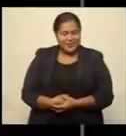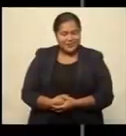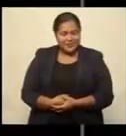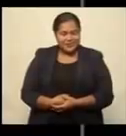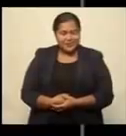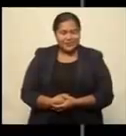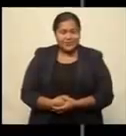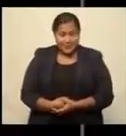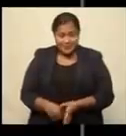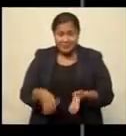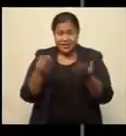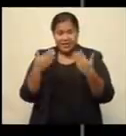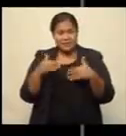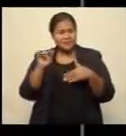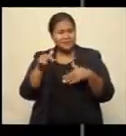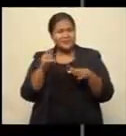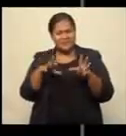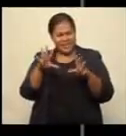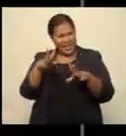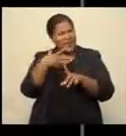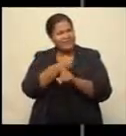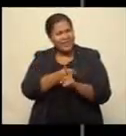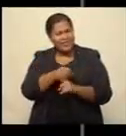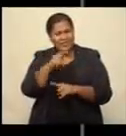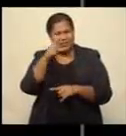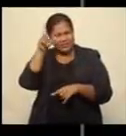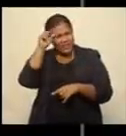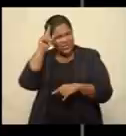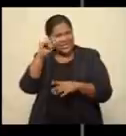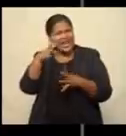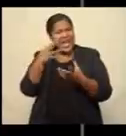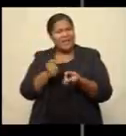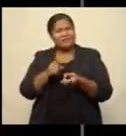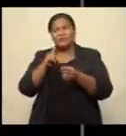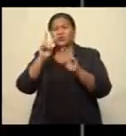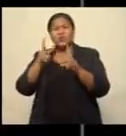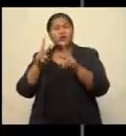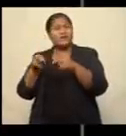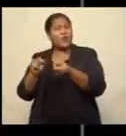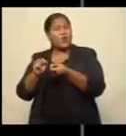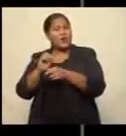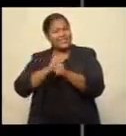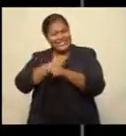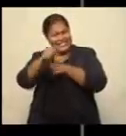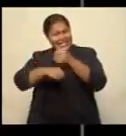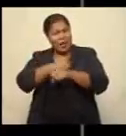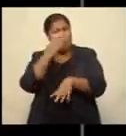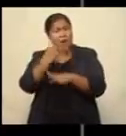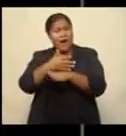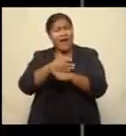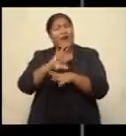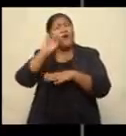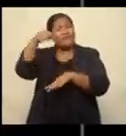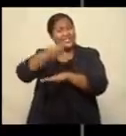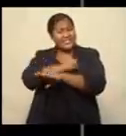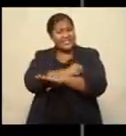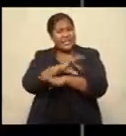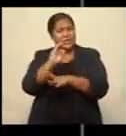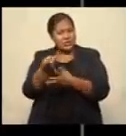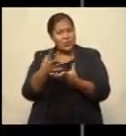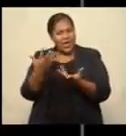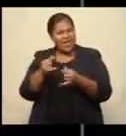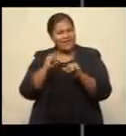And in a move that could affect Fijians seeking seasonal work in New Zealand, the Kiwi government is planning a shake-up of its